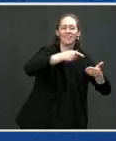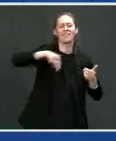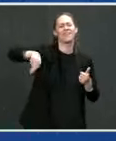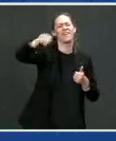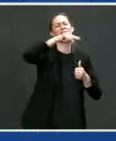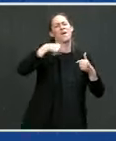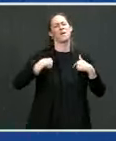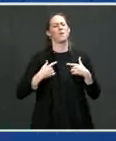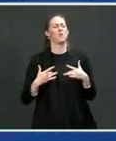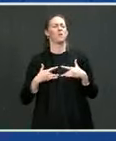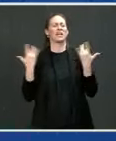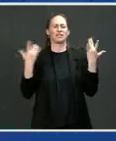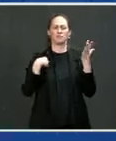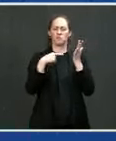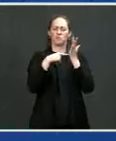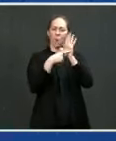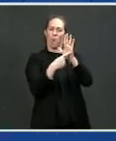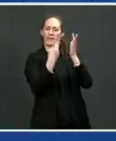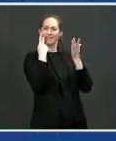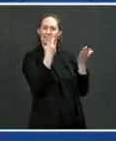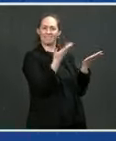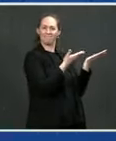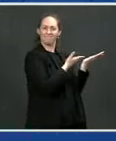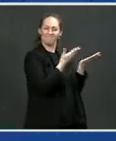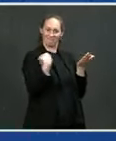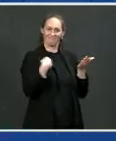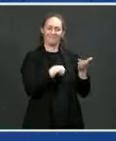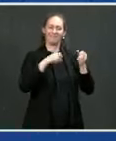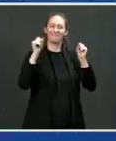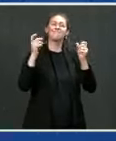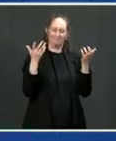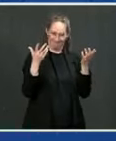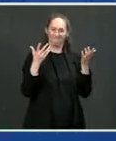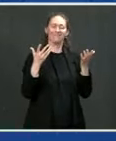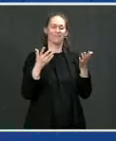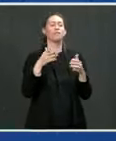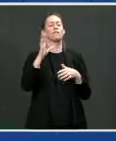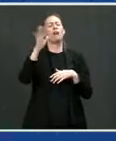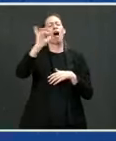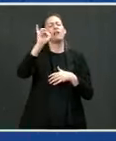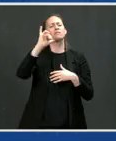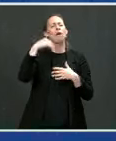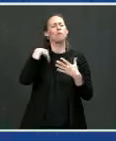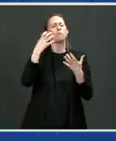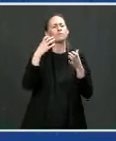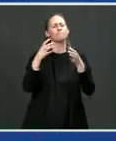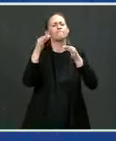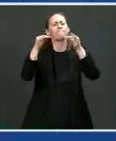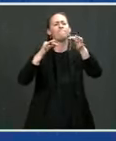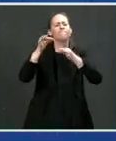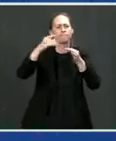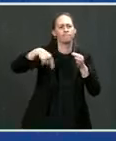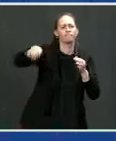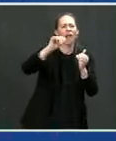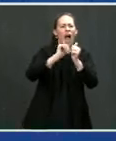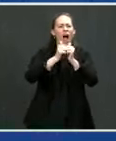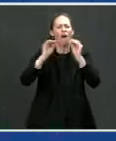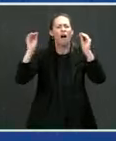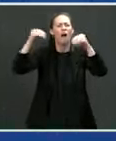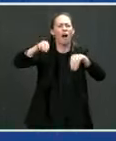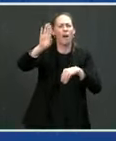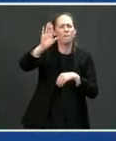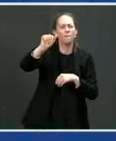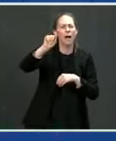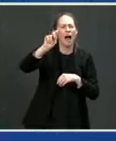our facility here to you today. We're going to do just a couple of things. We're going to show you how we install batteries. We're going to show you how we prepare our body